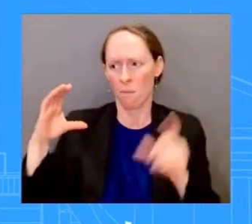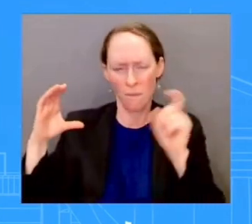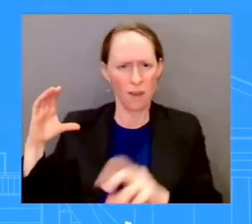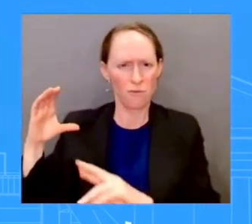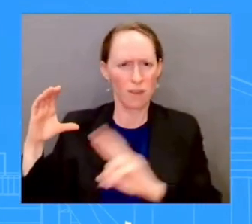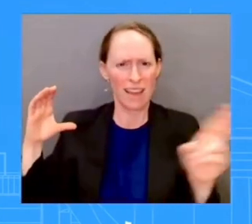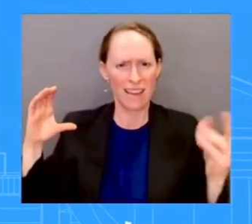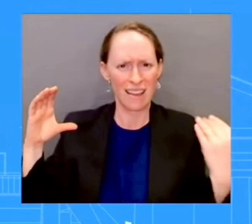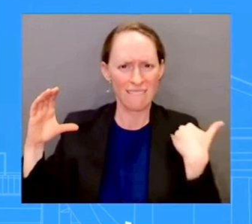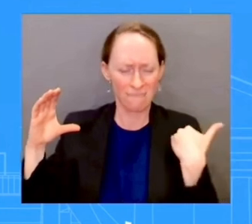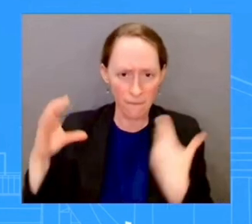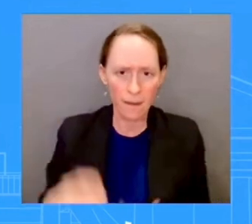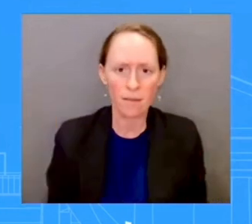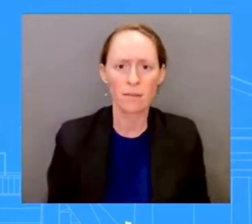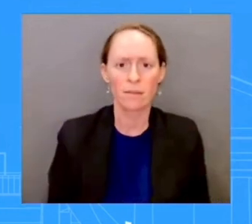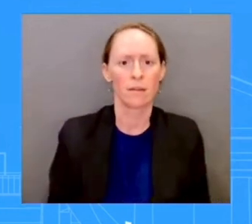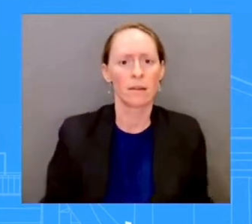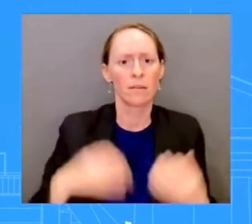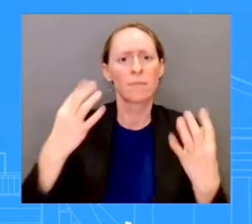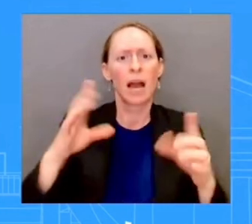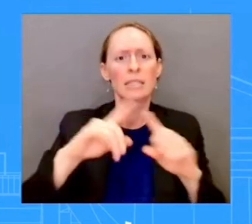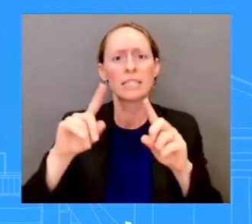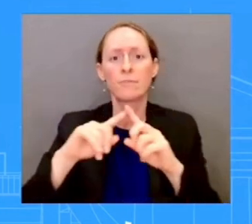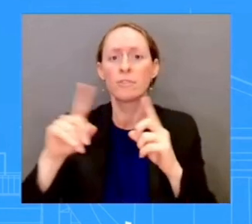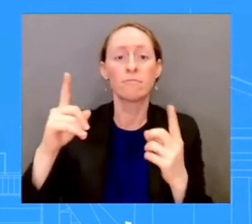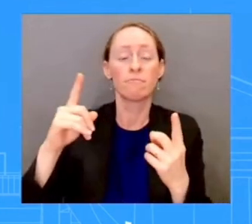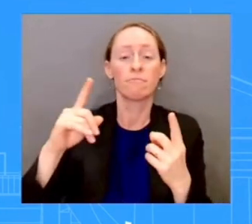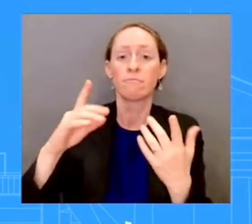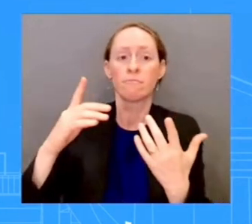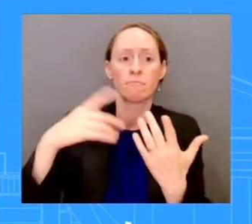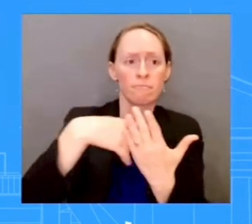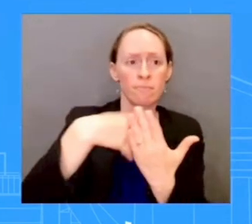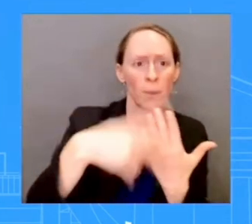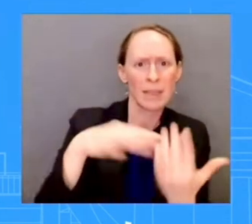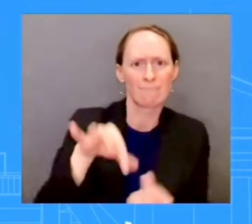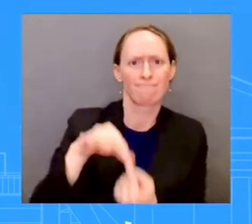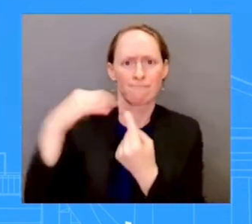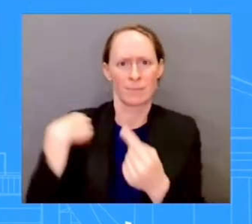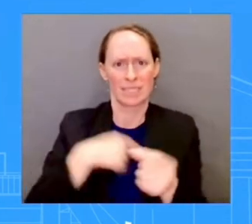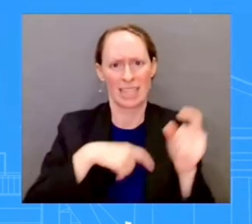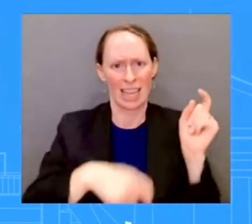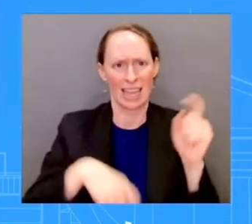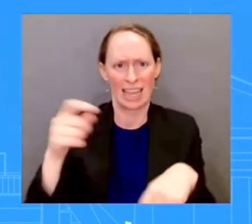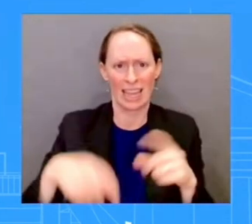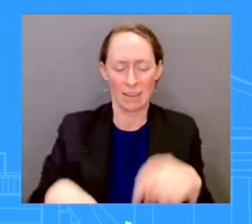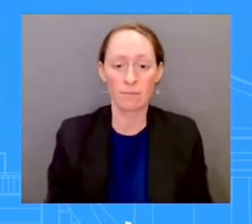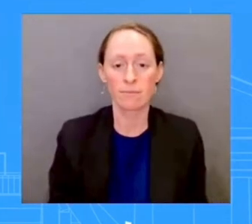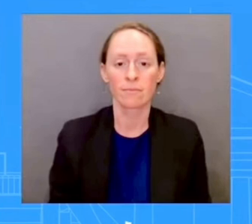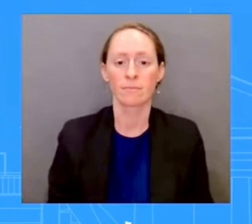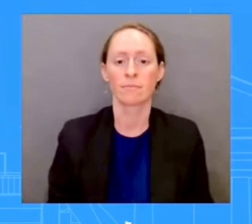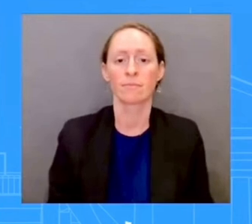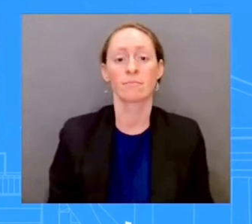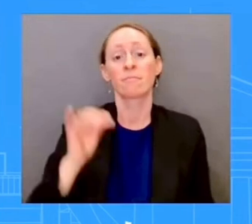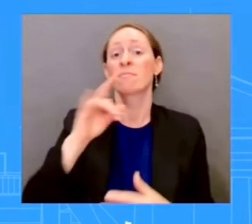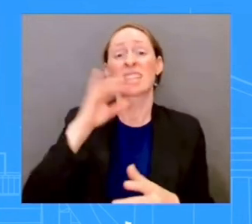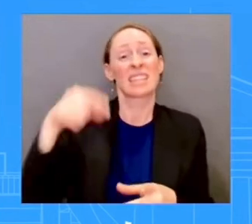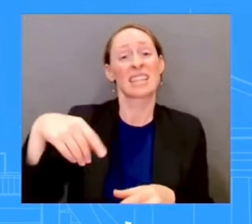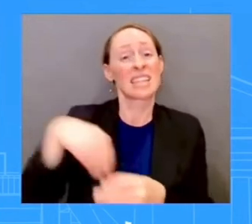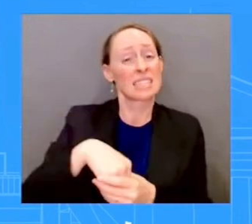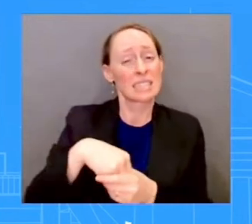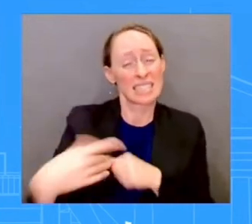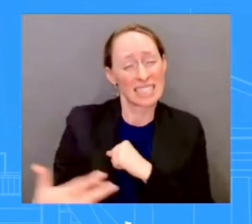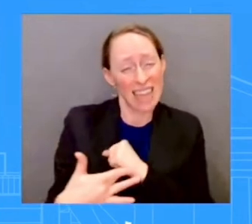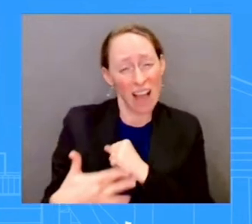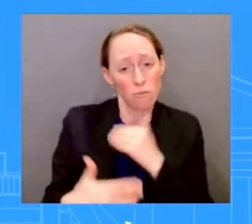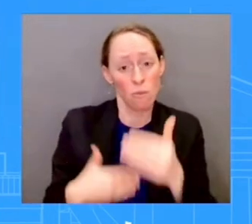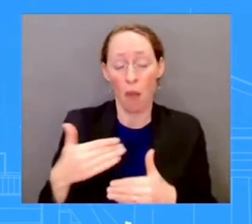is about. It's a technical process here. But look, Congress, again, needs to avoid a government shutdown and they need to do their job. But what has